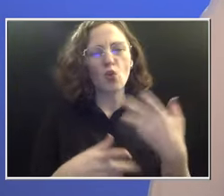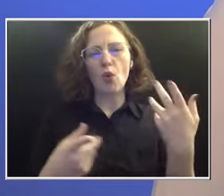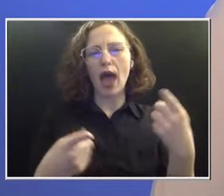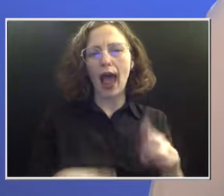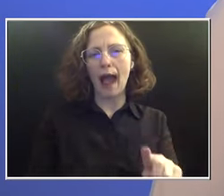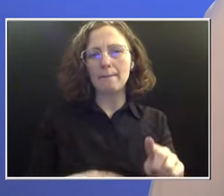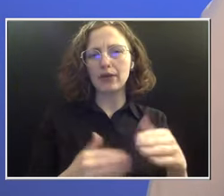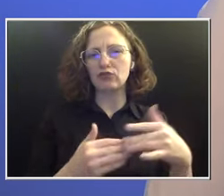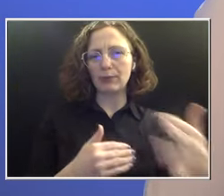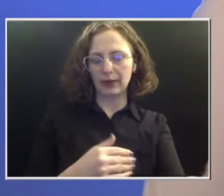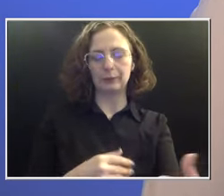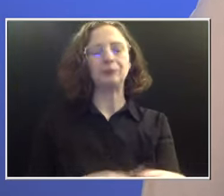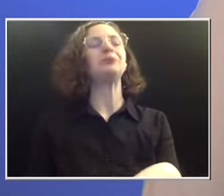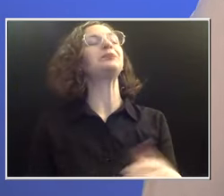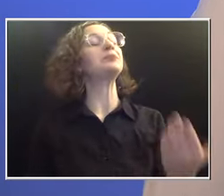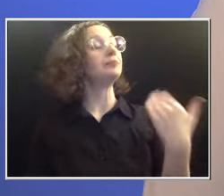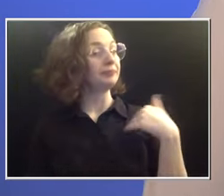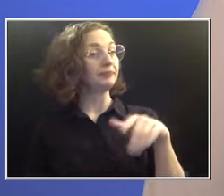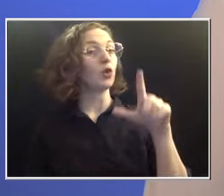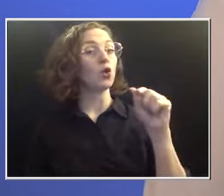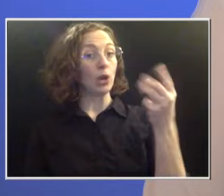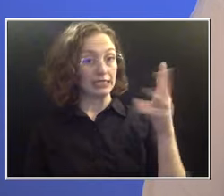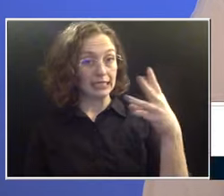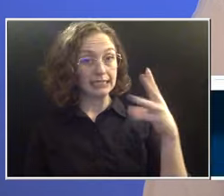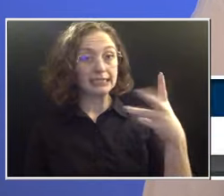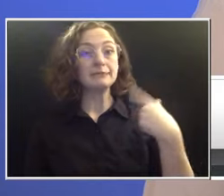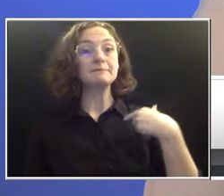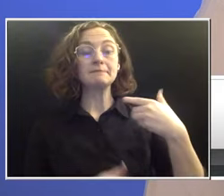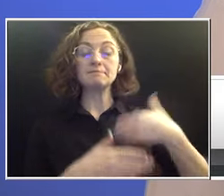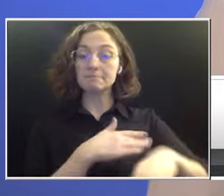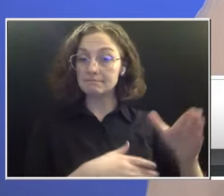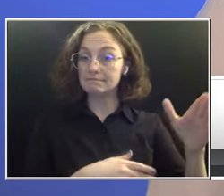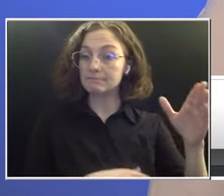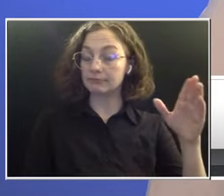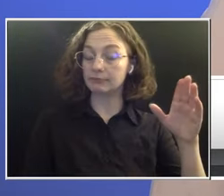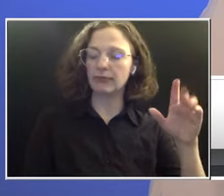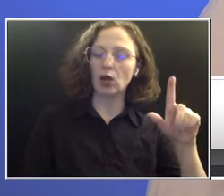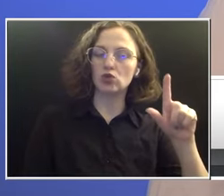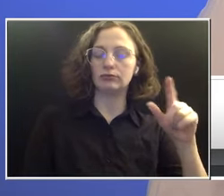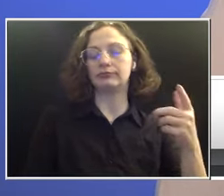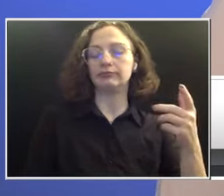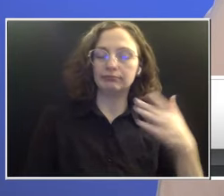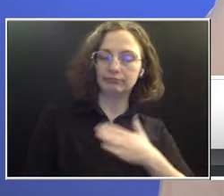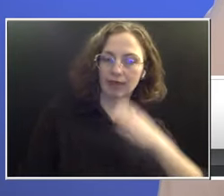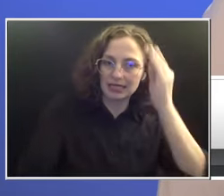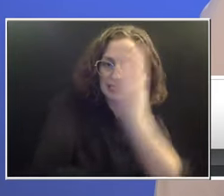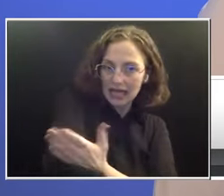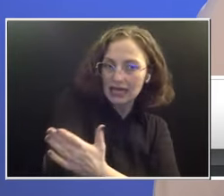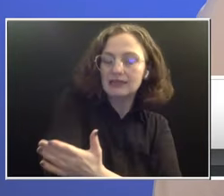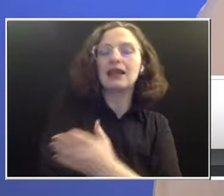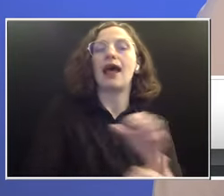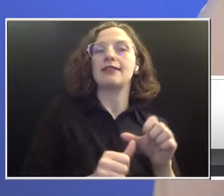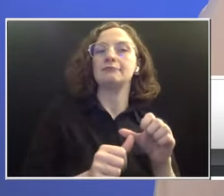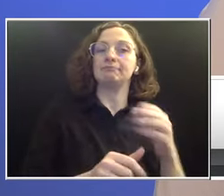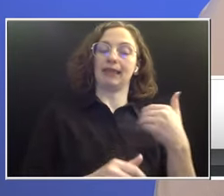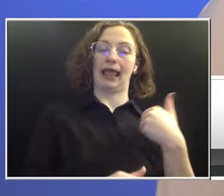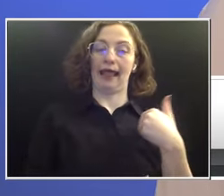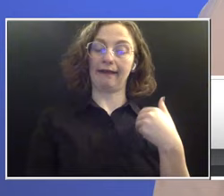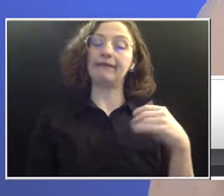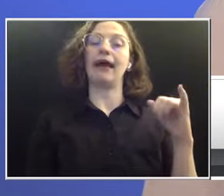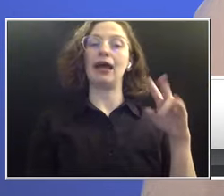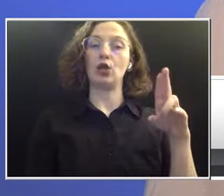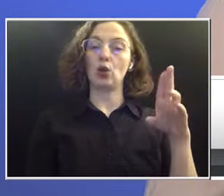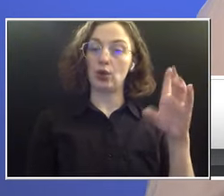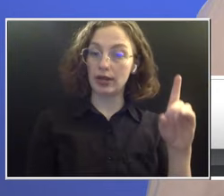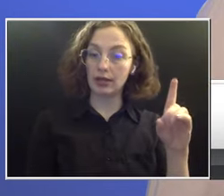2016, so I had my IUD up until it was time to have it changed out, which I had gone in for, and I was right on